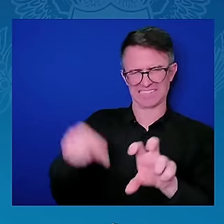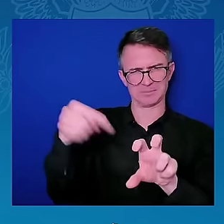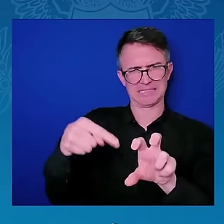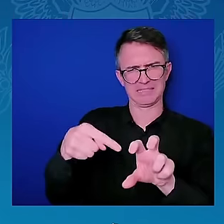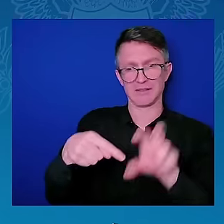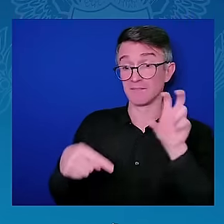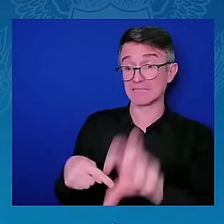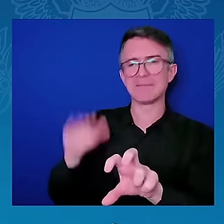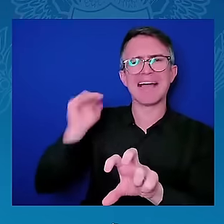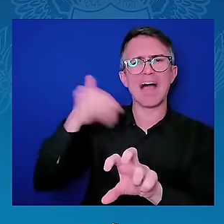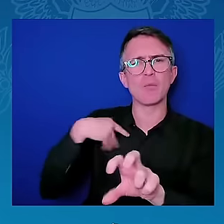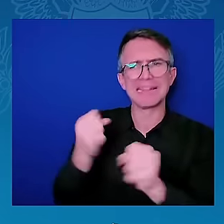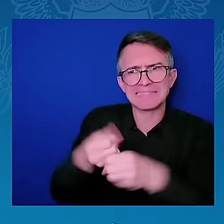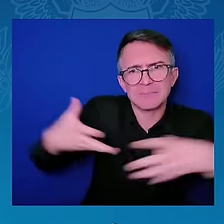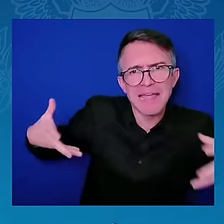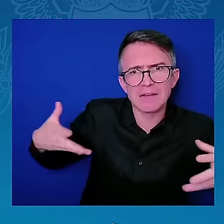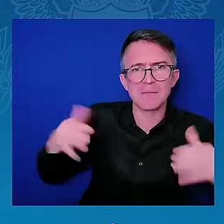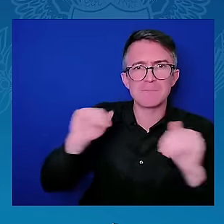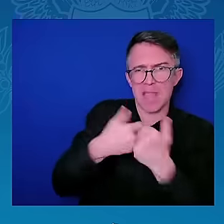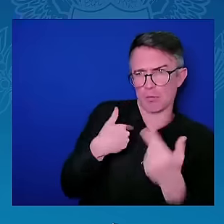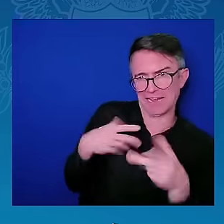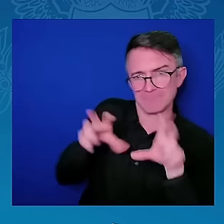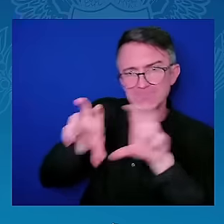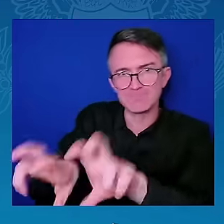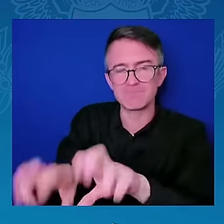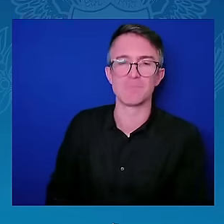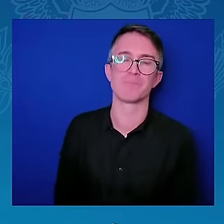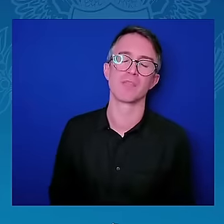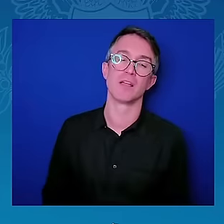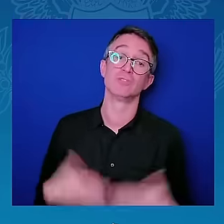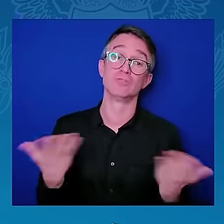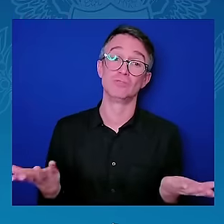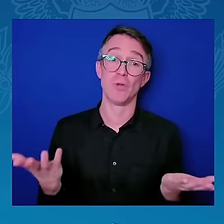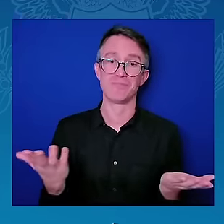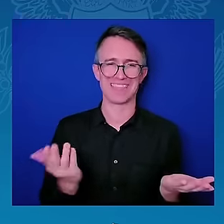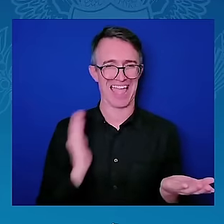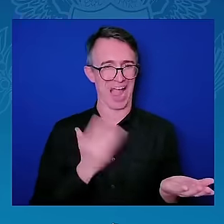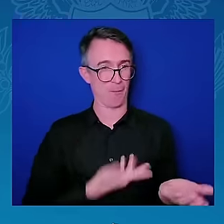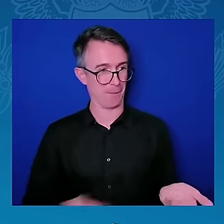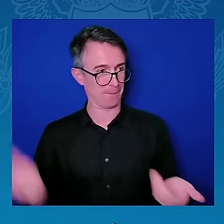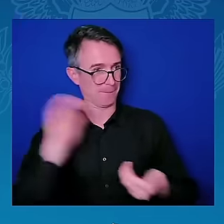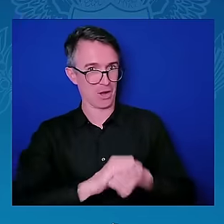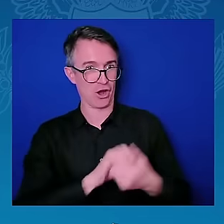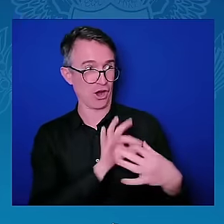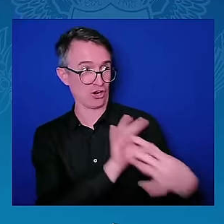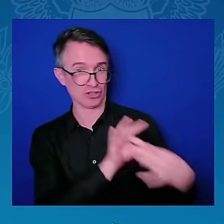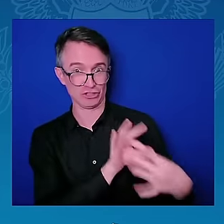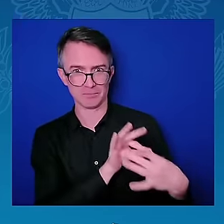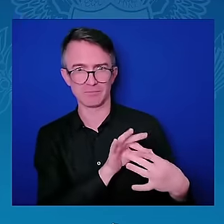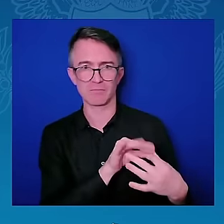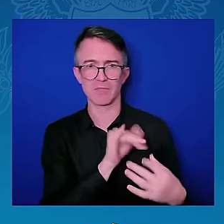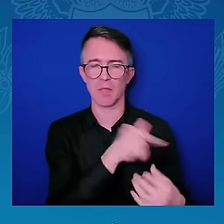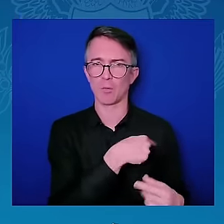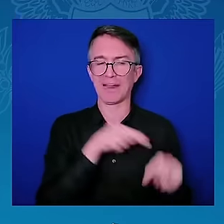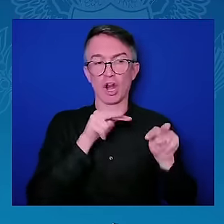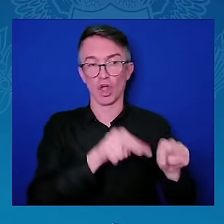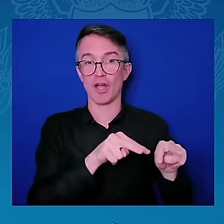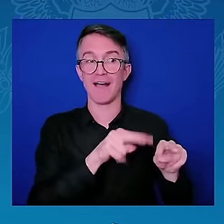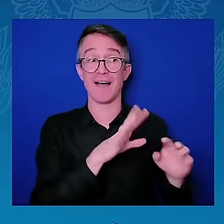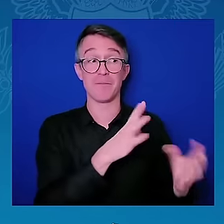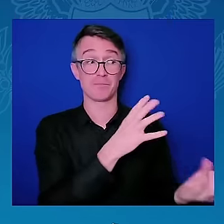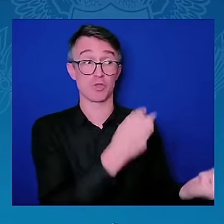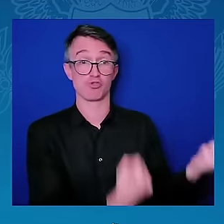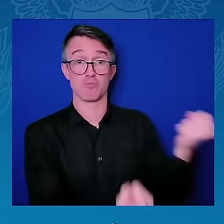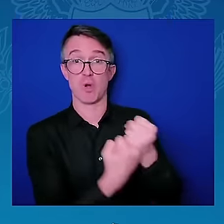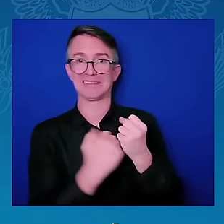to be invested in relationships that contribute to global stability. Global stability, of course,